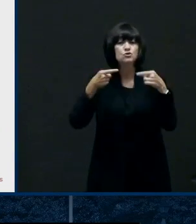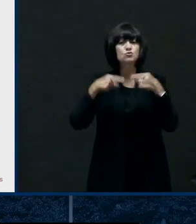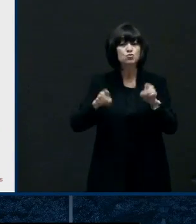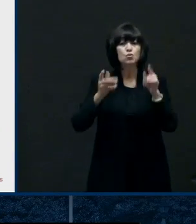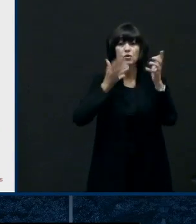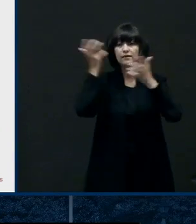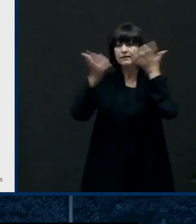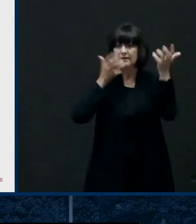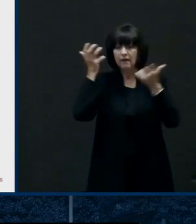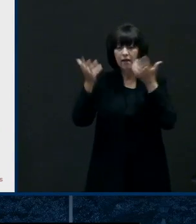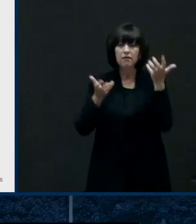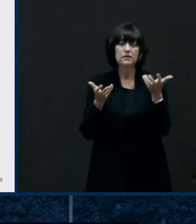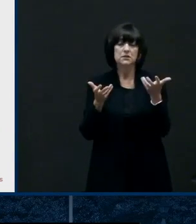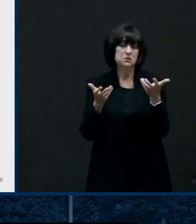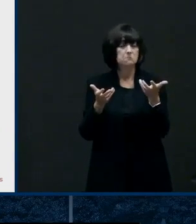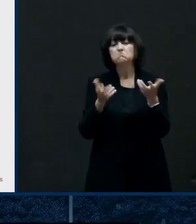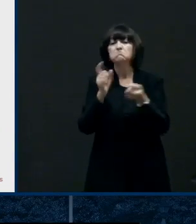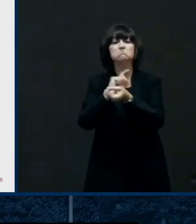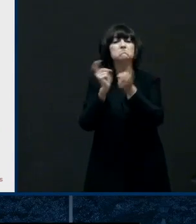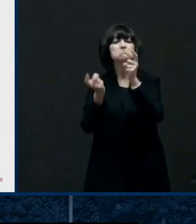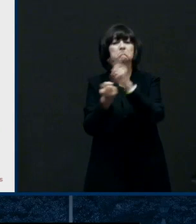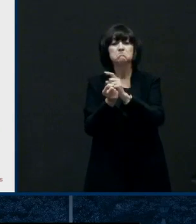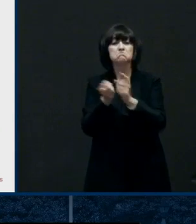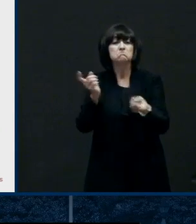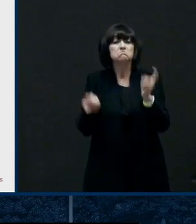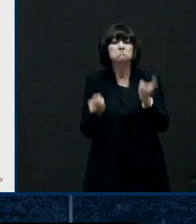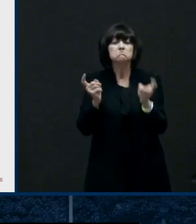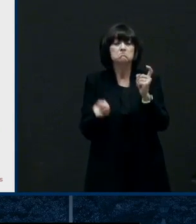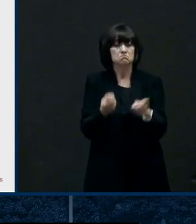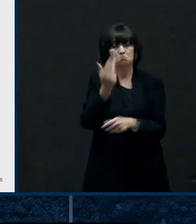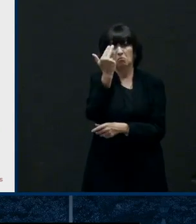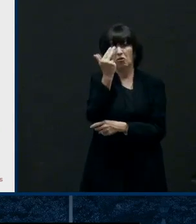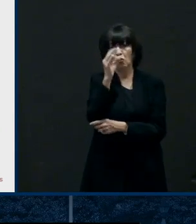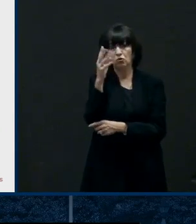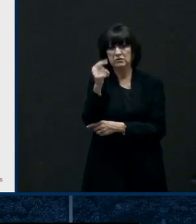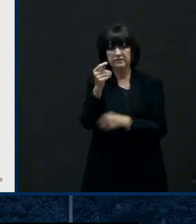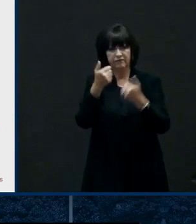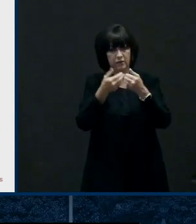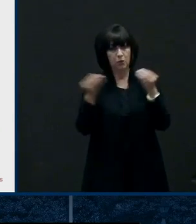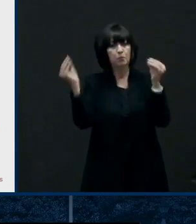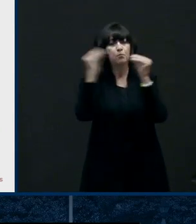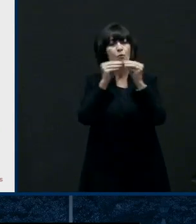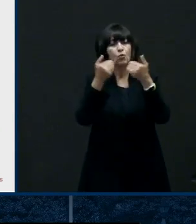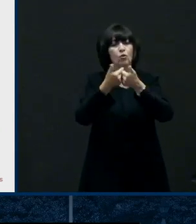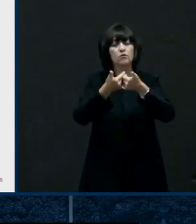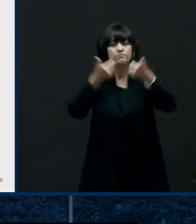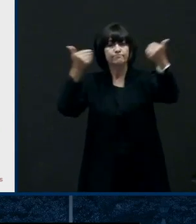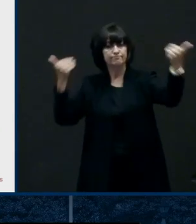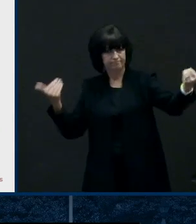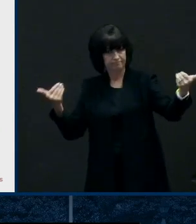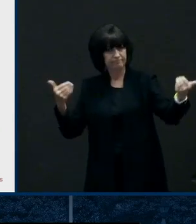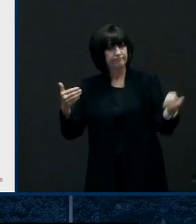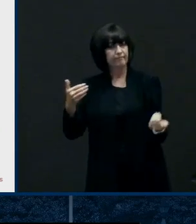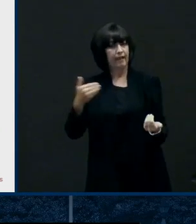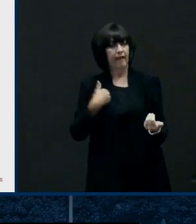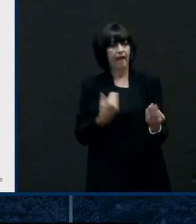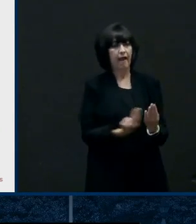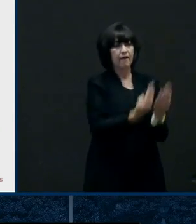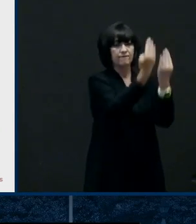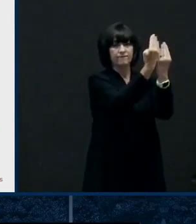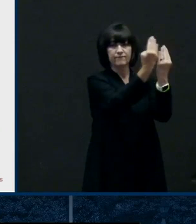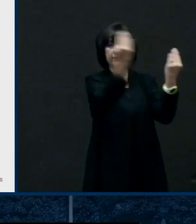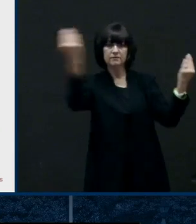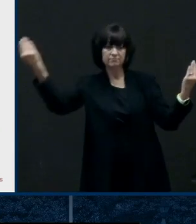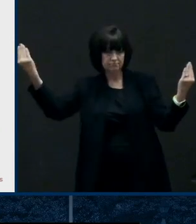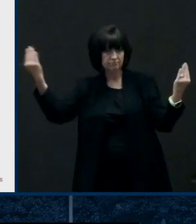away from people facing away from the audience as well as using a physical barrier such as a sneeze